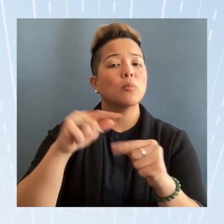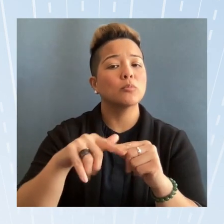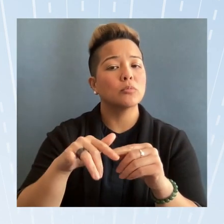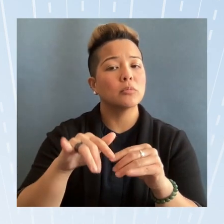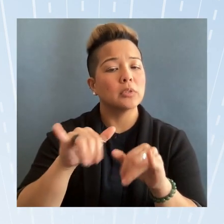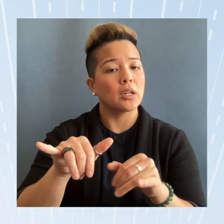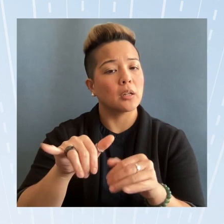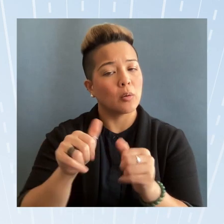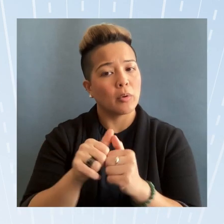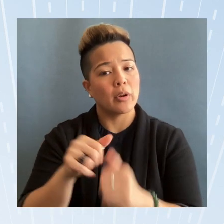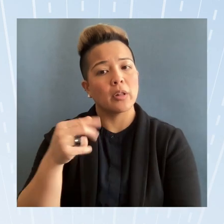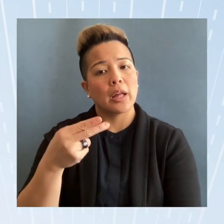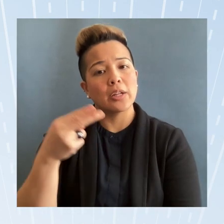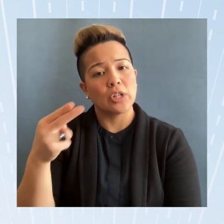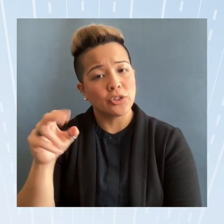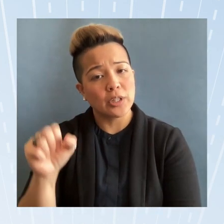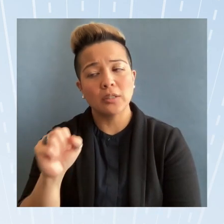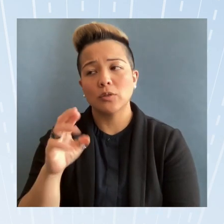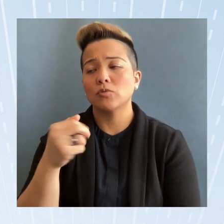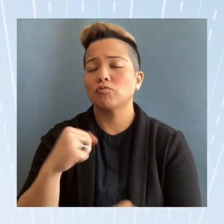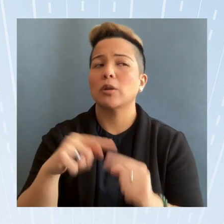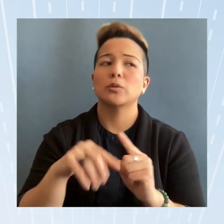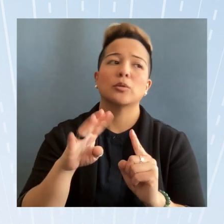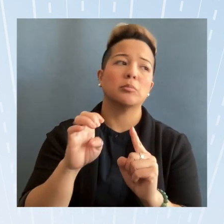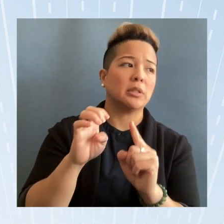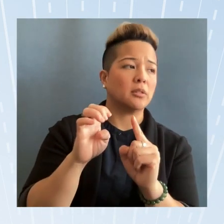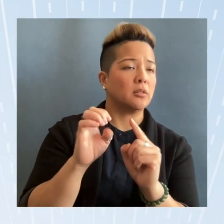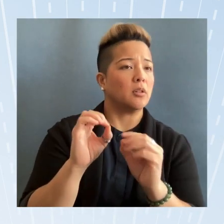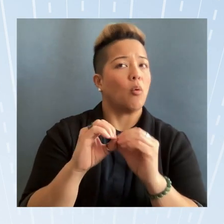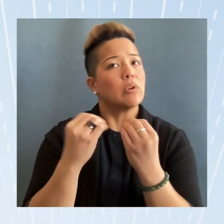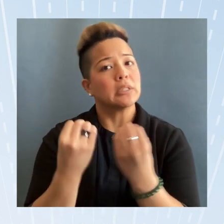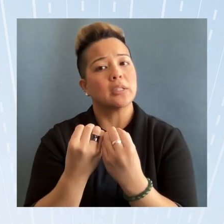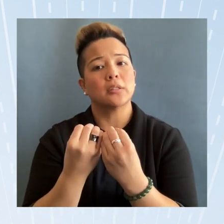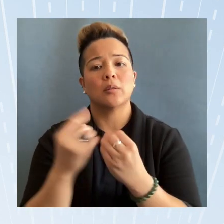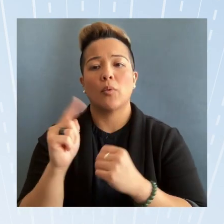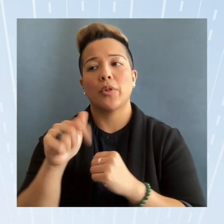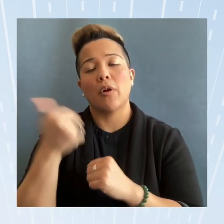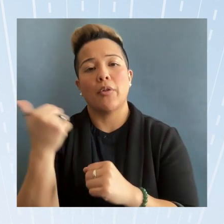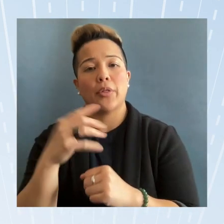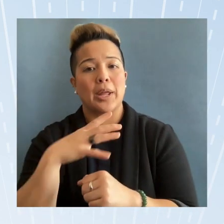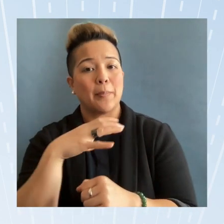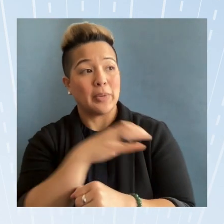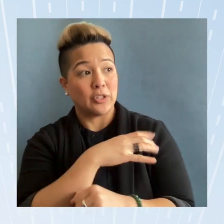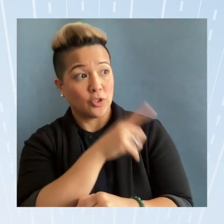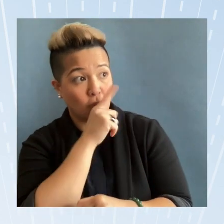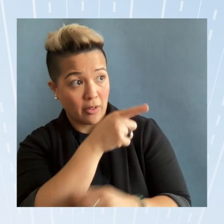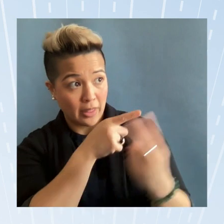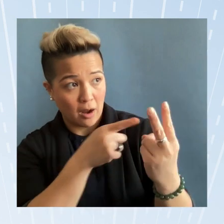HHS or trying to be in an organization where the other commissions are thank you